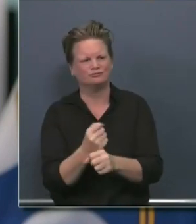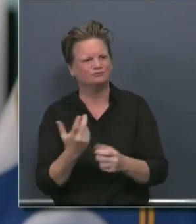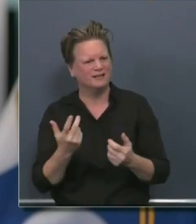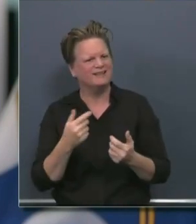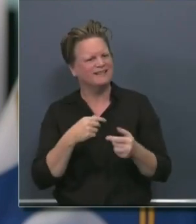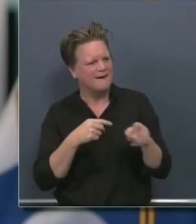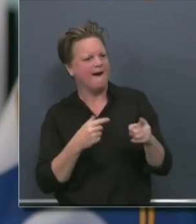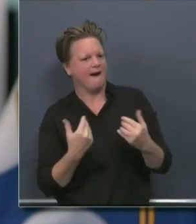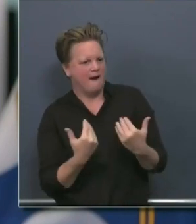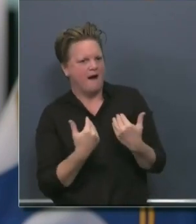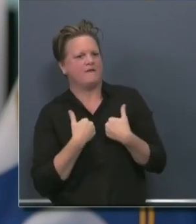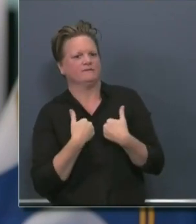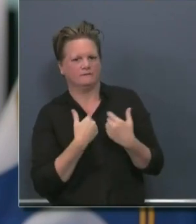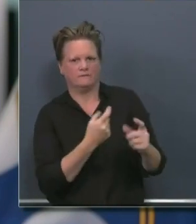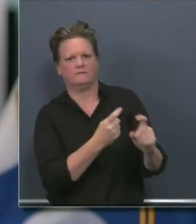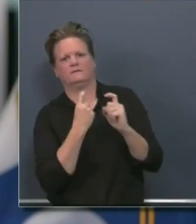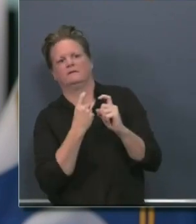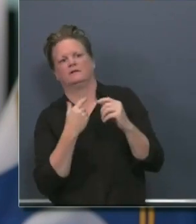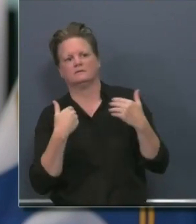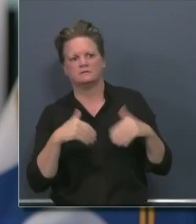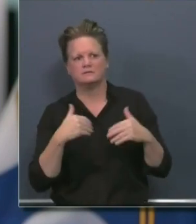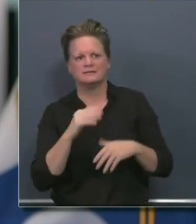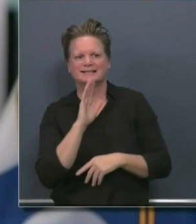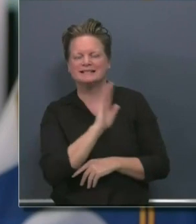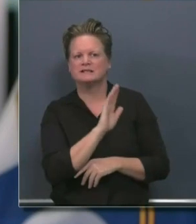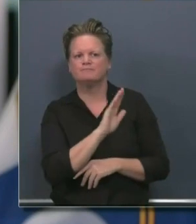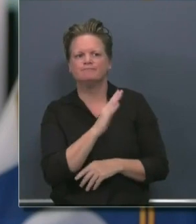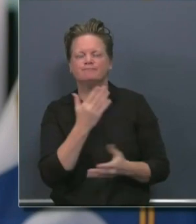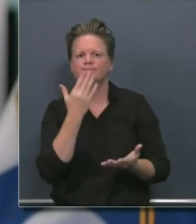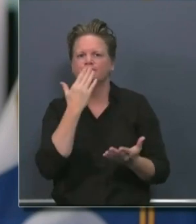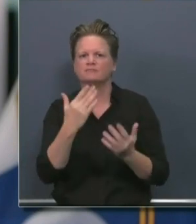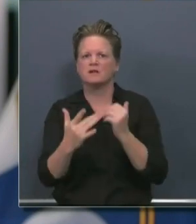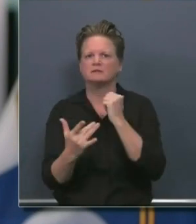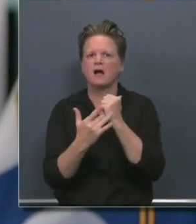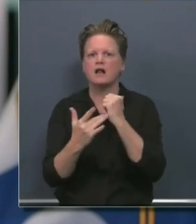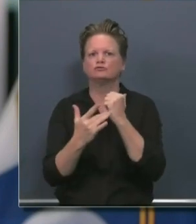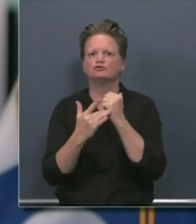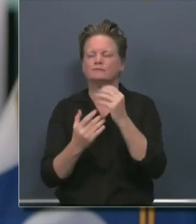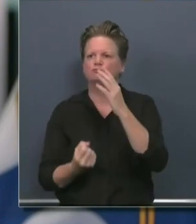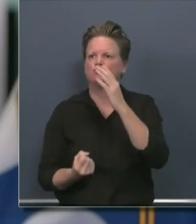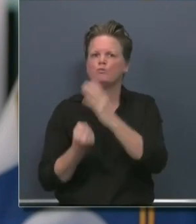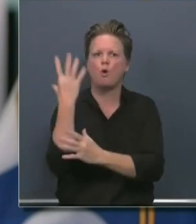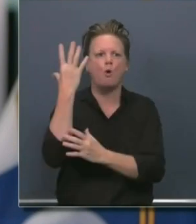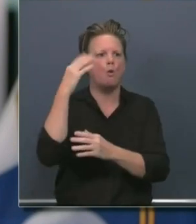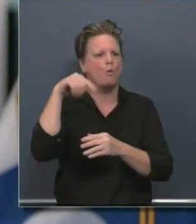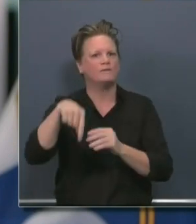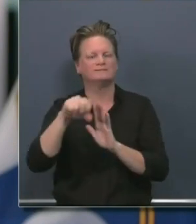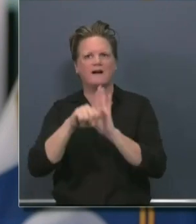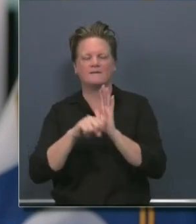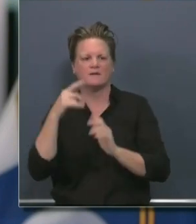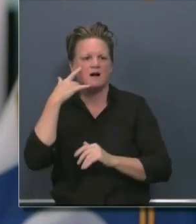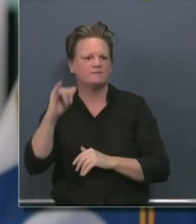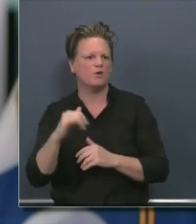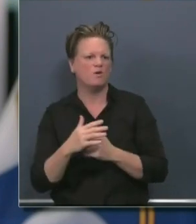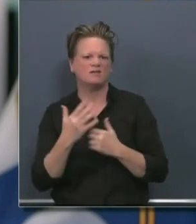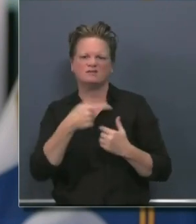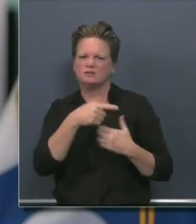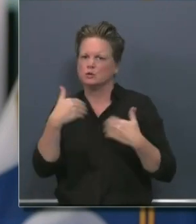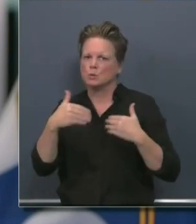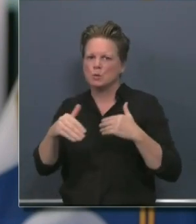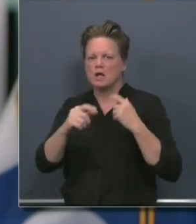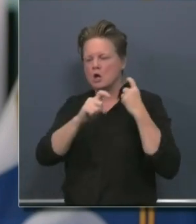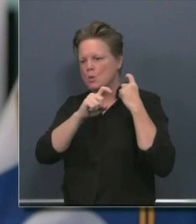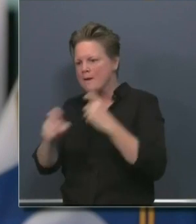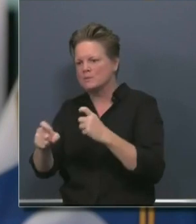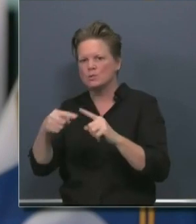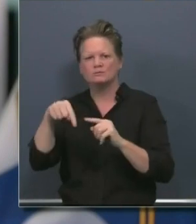we have, uh, been beneficiaries of their incredible growth, uh, ingenuity and innovative spirit. Uh, we look forward